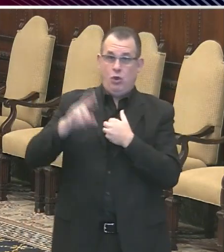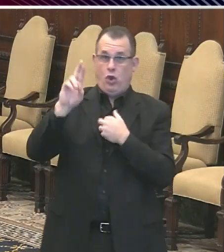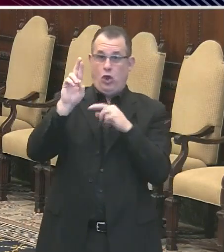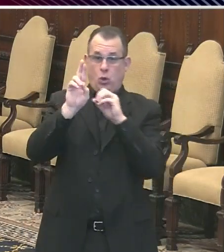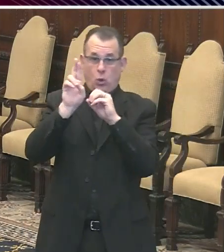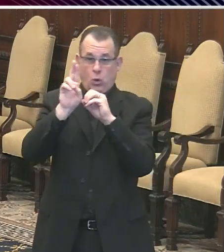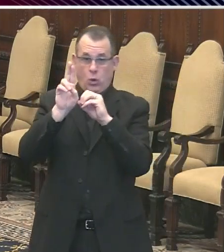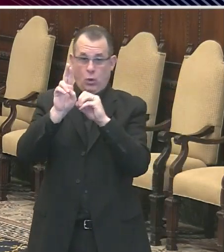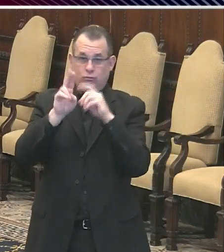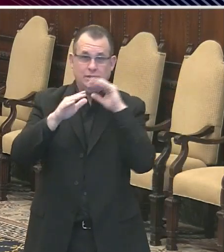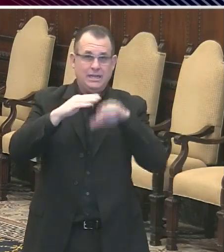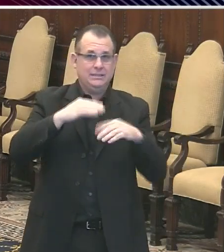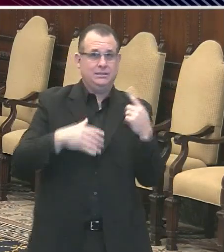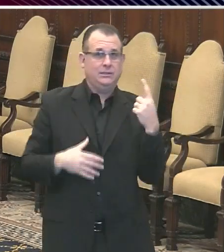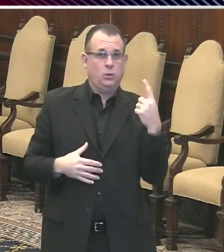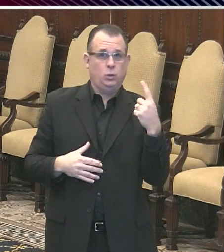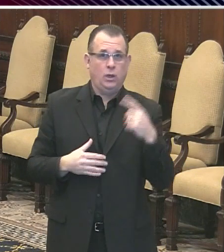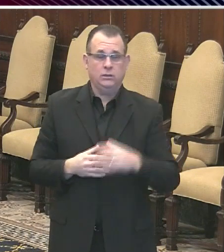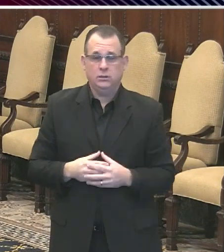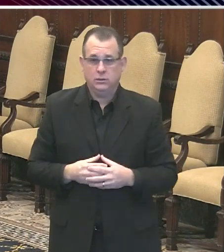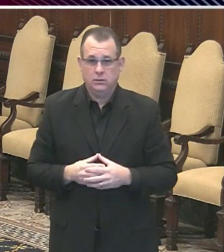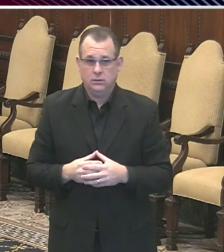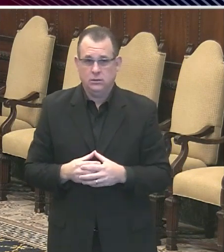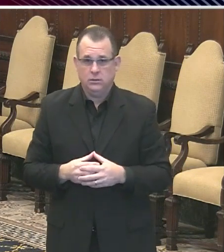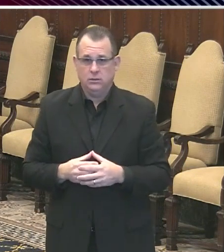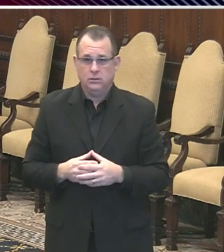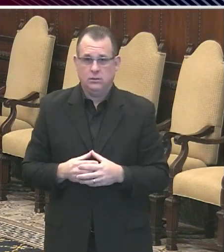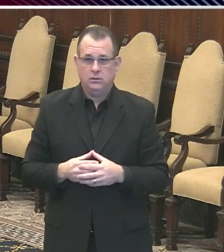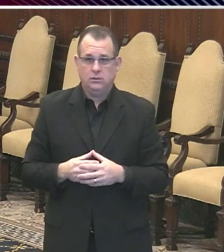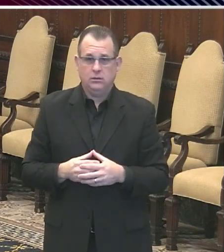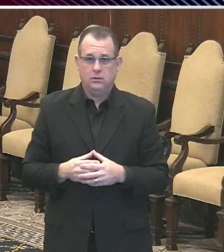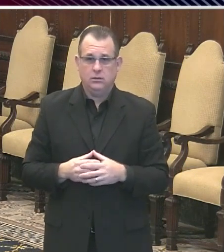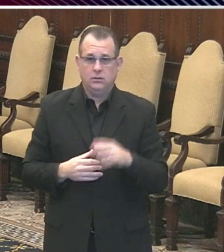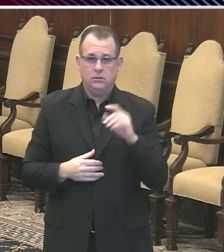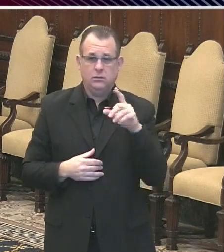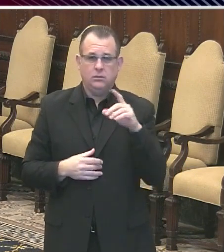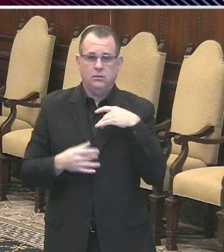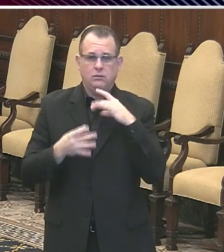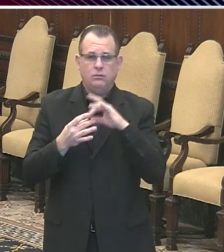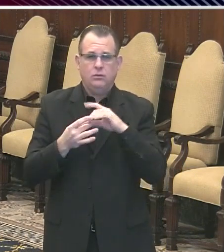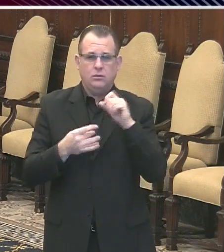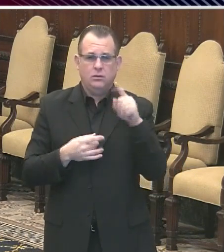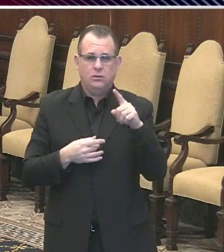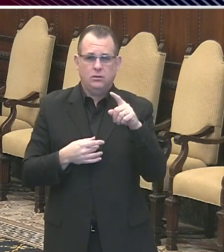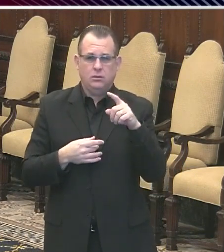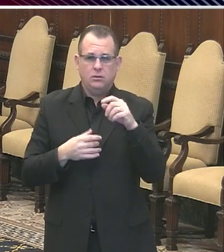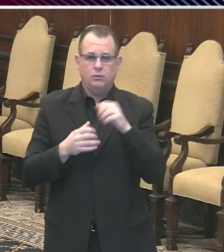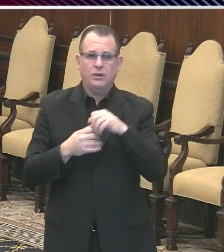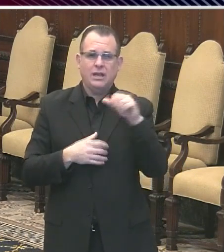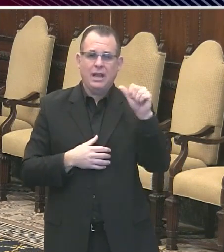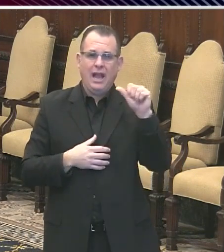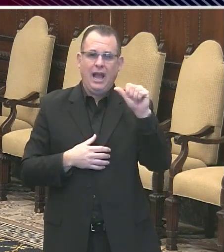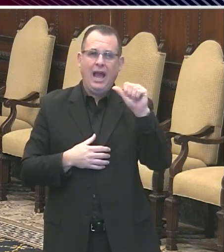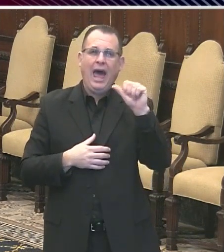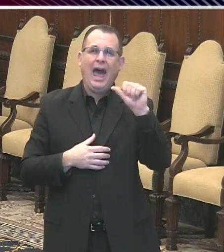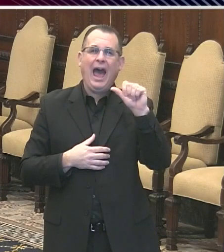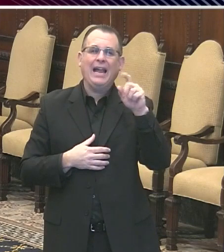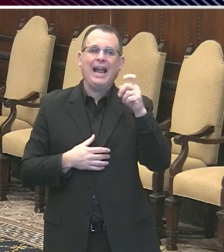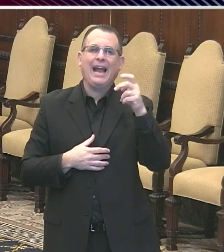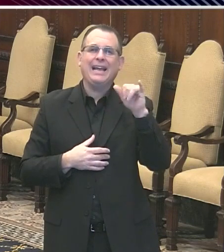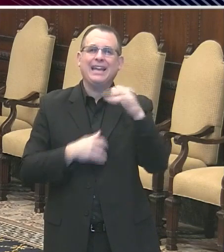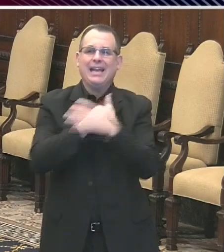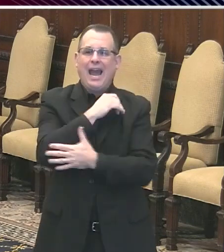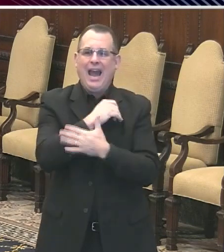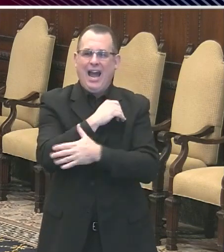it. Another question. On Allegheny County's website, they have an expansive breakdown of their testing efforts by demographic and